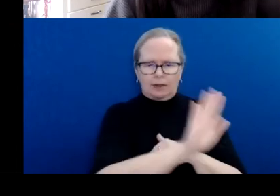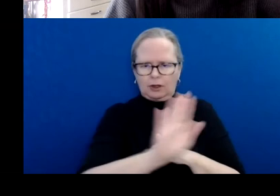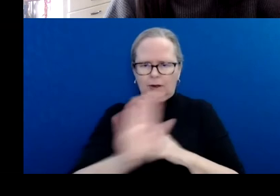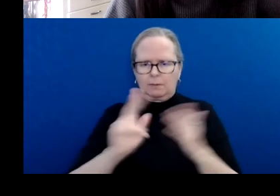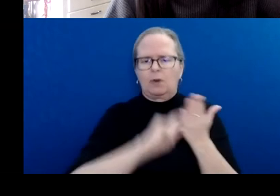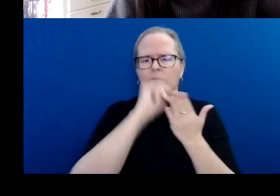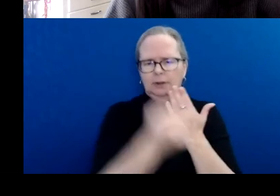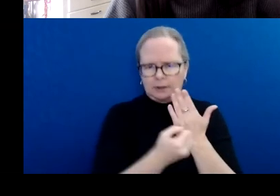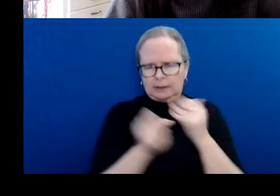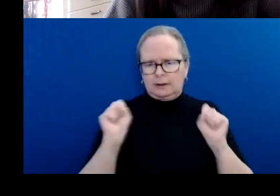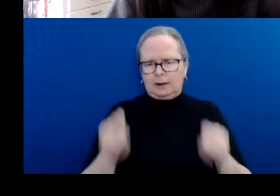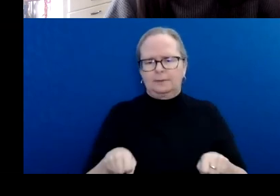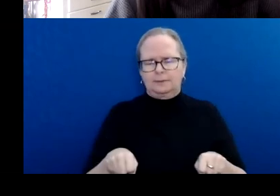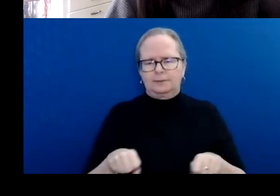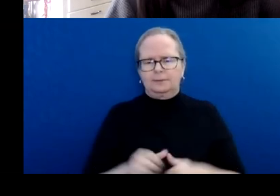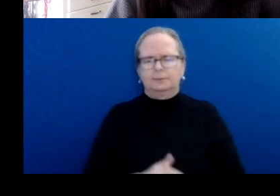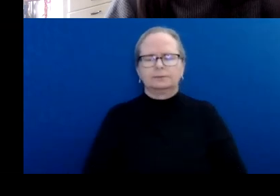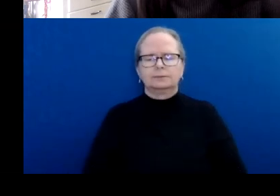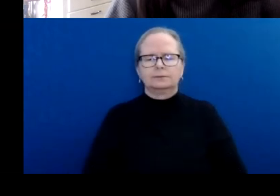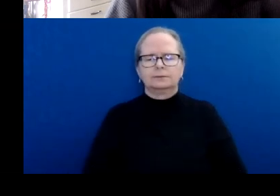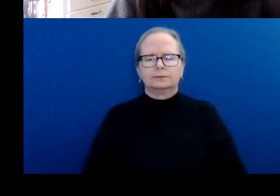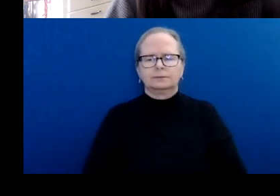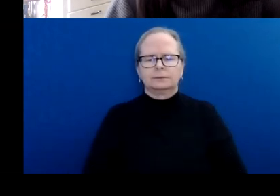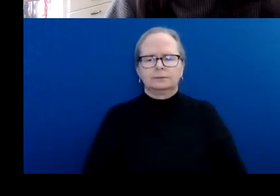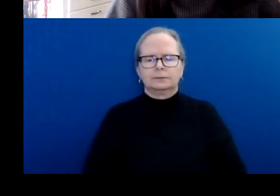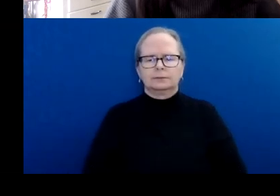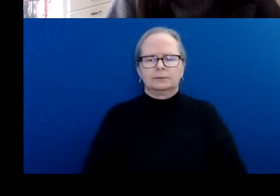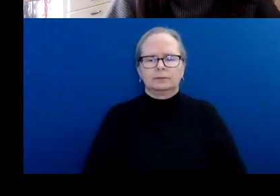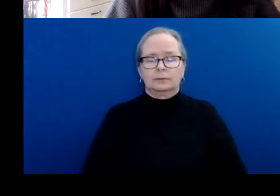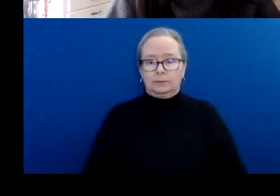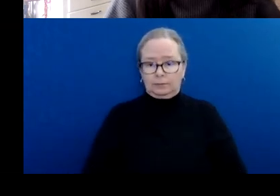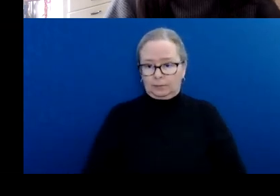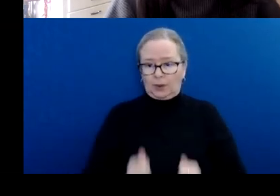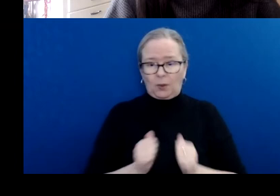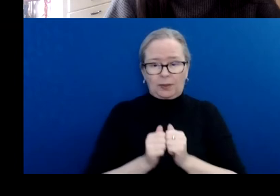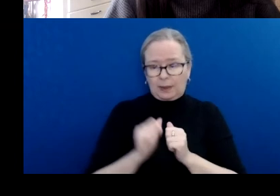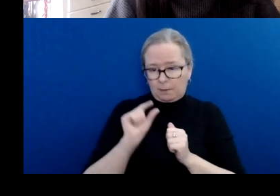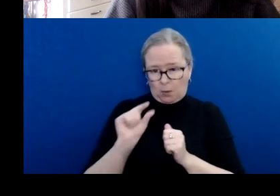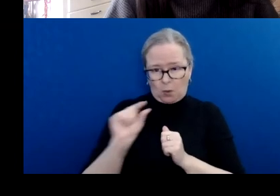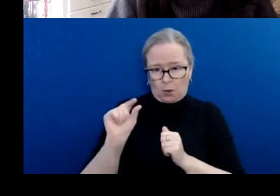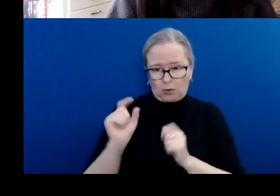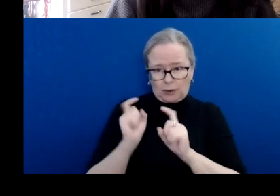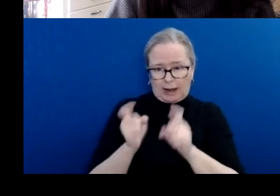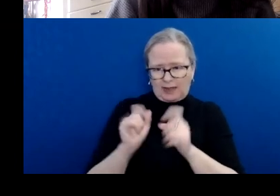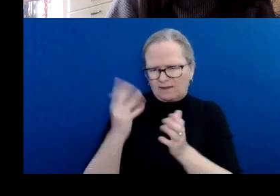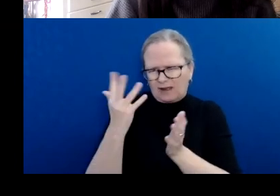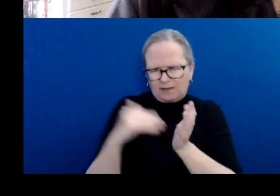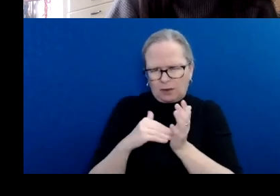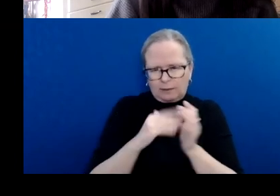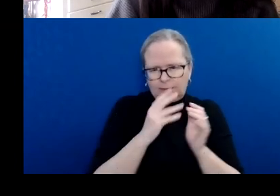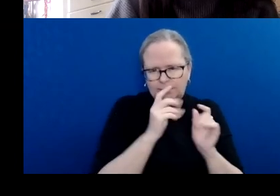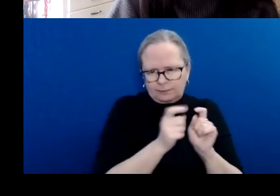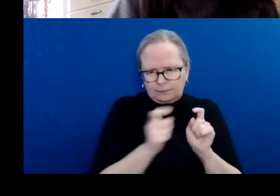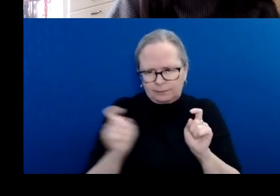Feasibility is important within a micro-grant that is intended to support activities that will be taking place within the next six